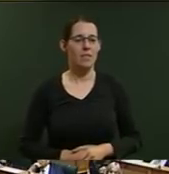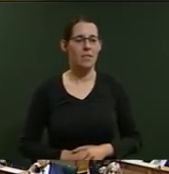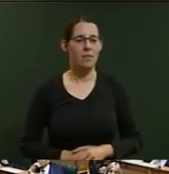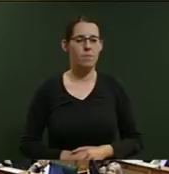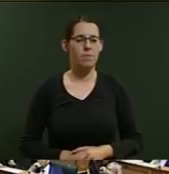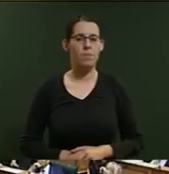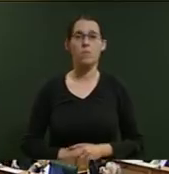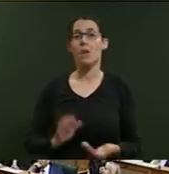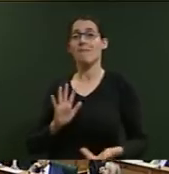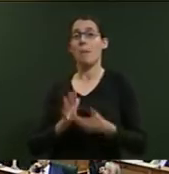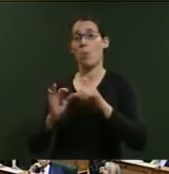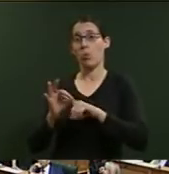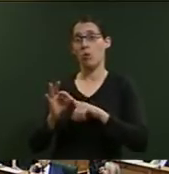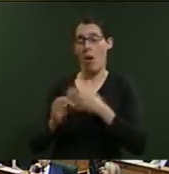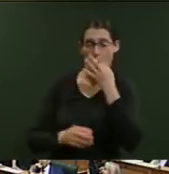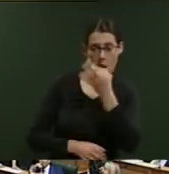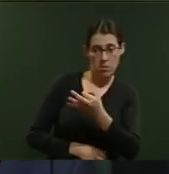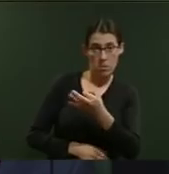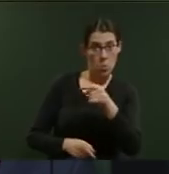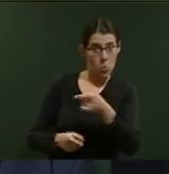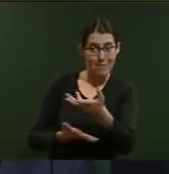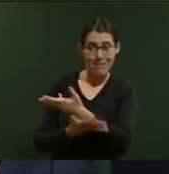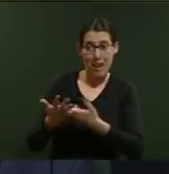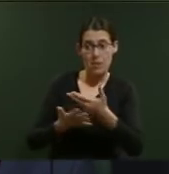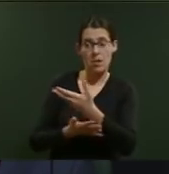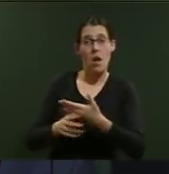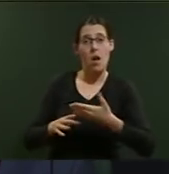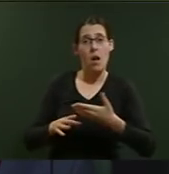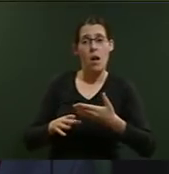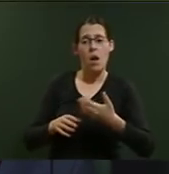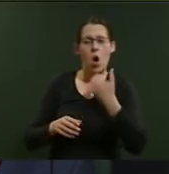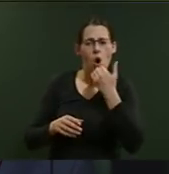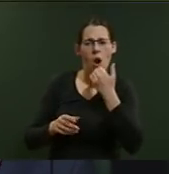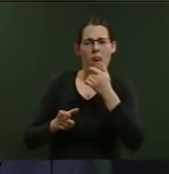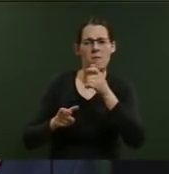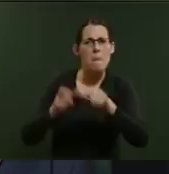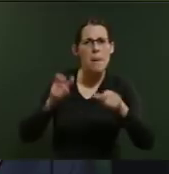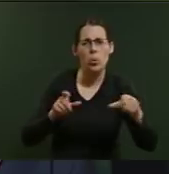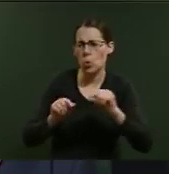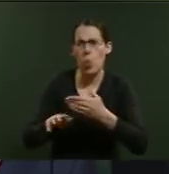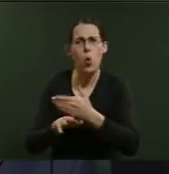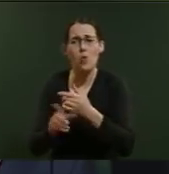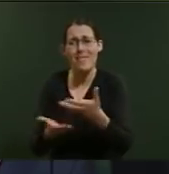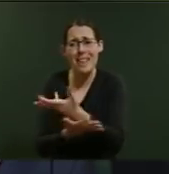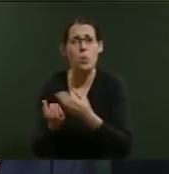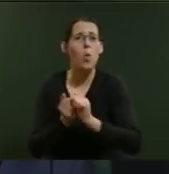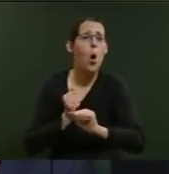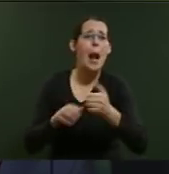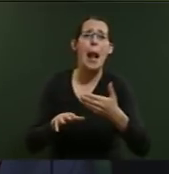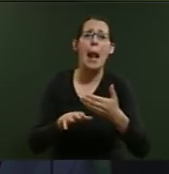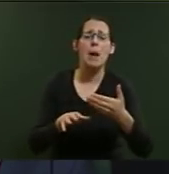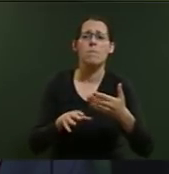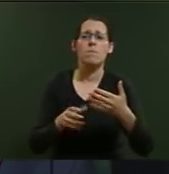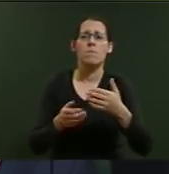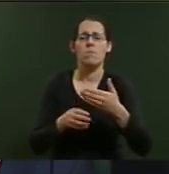Great supplementary. Has he discussed this labour shortage with his colleague Shane Jones, who said of unemployed people not in